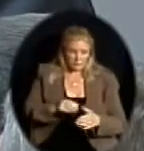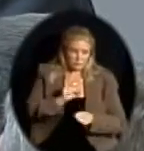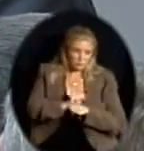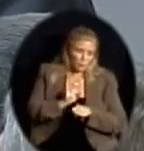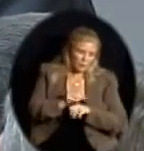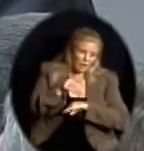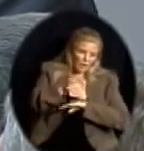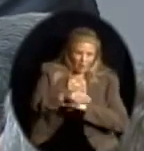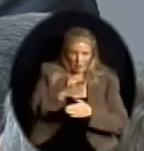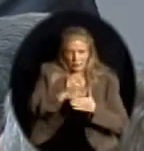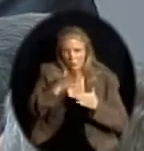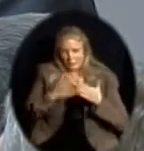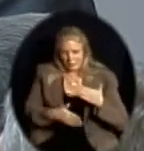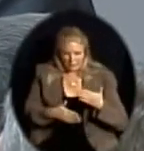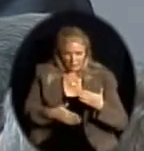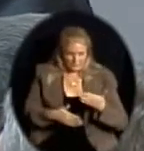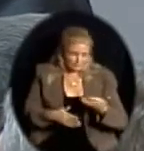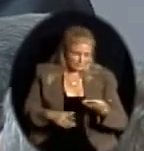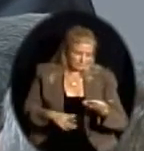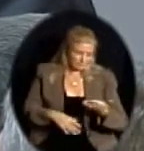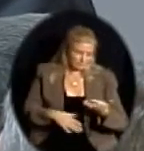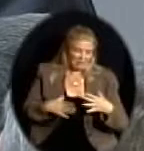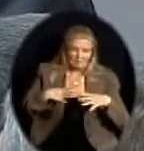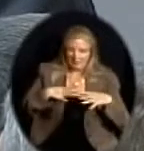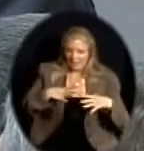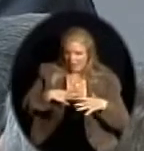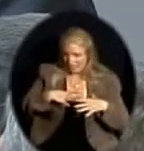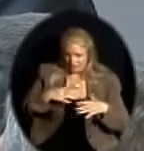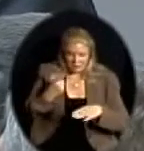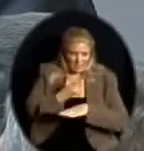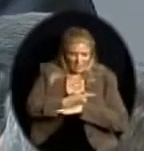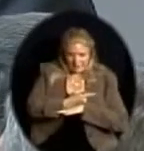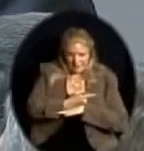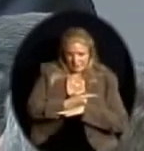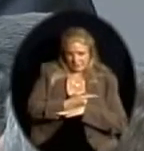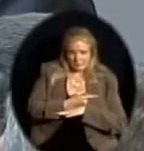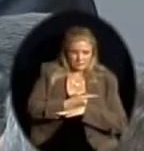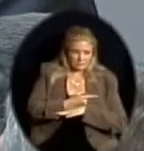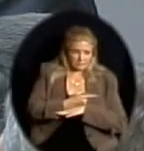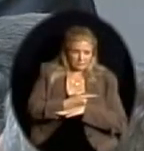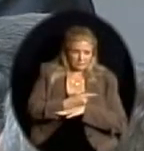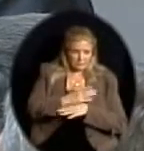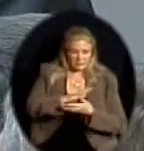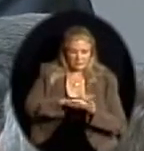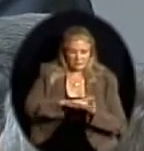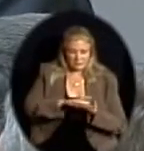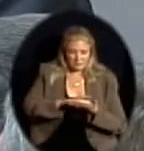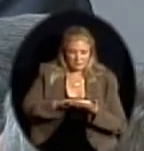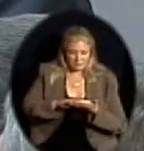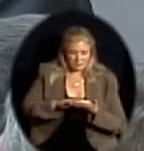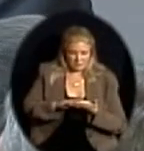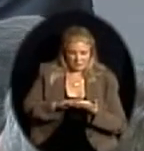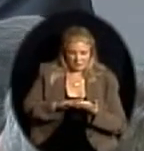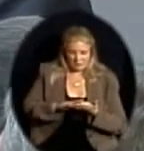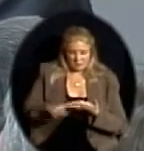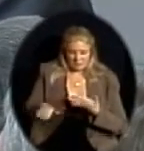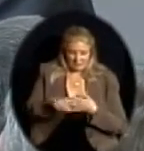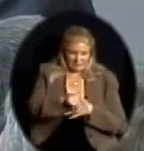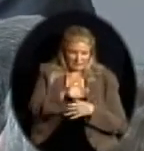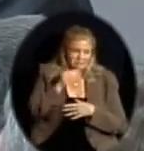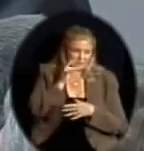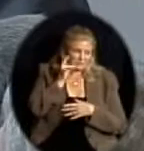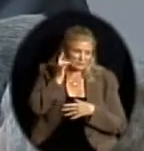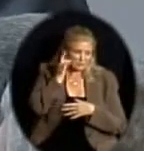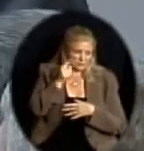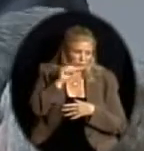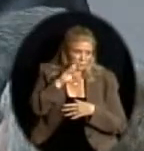over different vacation periods to try to get it done. And it was very nice of Indian Trail. They really didn't volunteer, but it was very